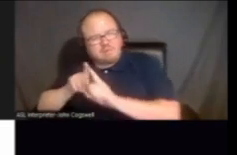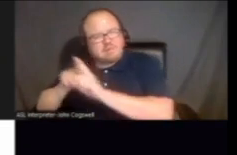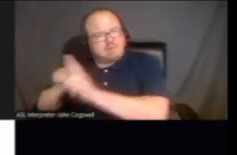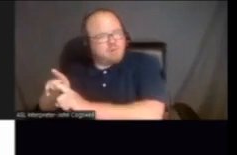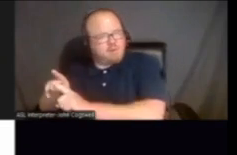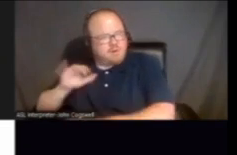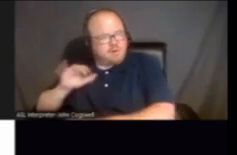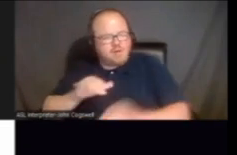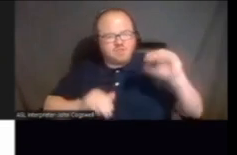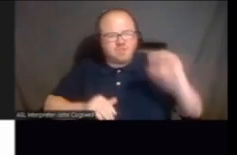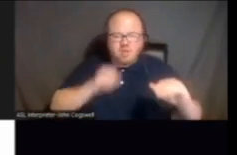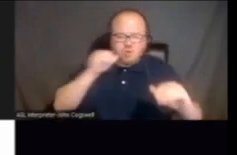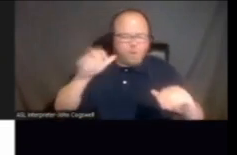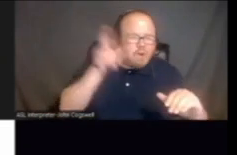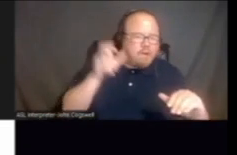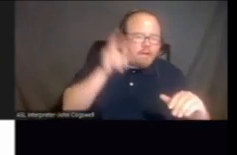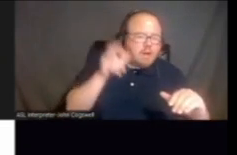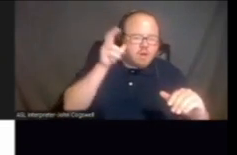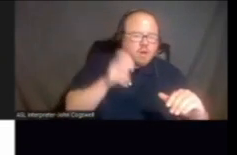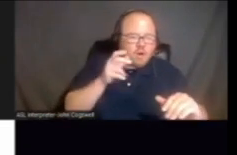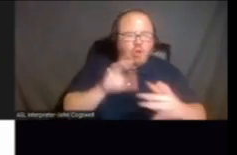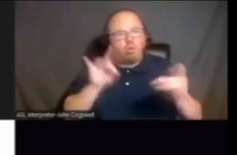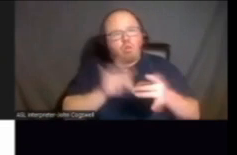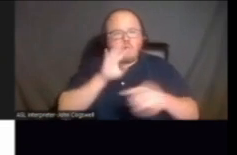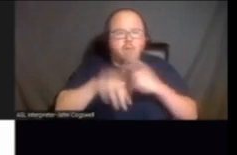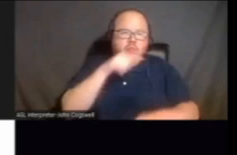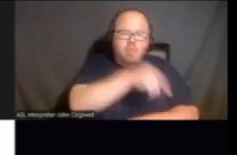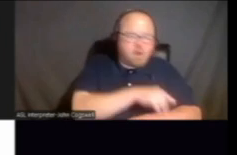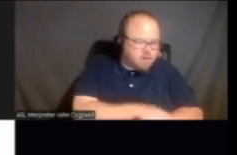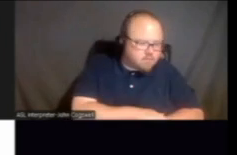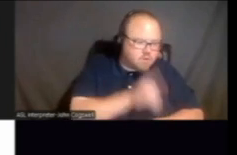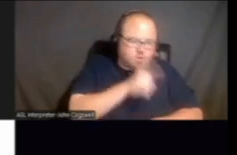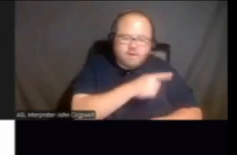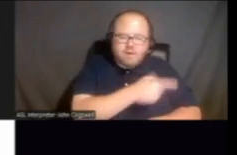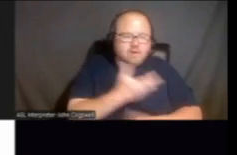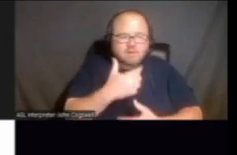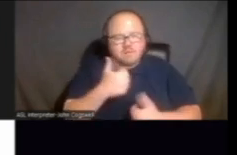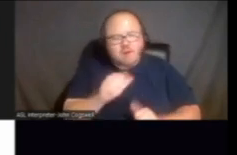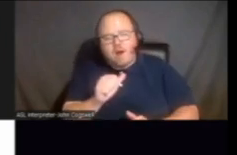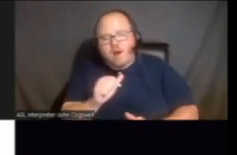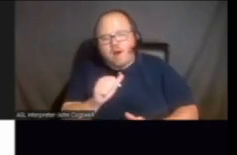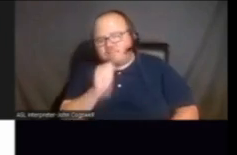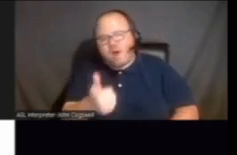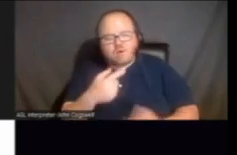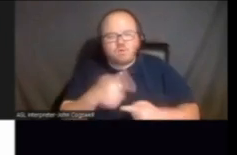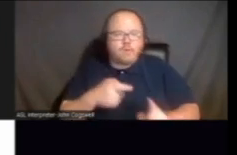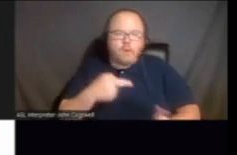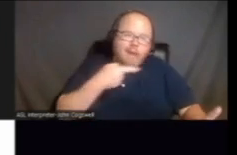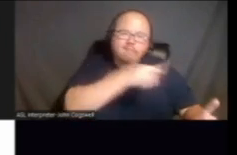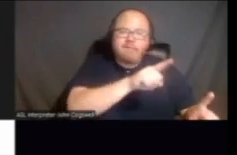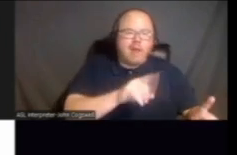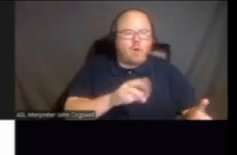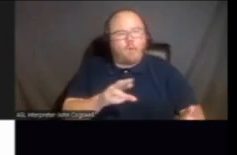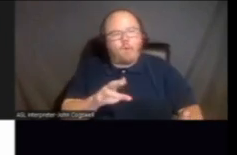that way the child doesn't hear the, the, uh, and, and I'm sure they're not trying to speak, you know, ill or, or anything,